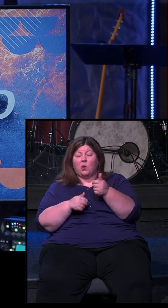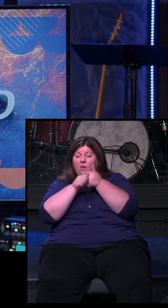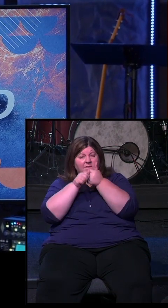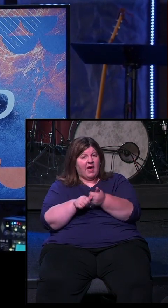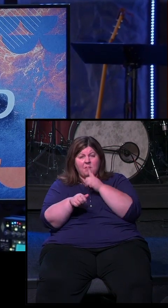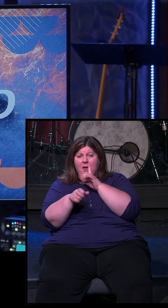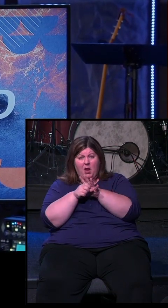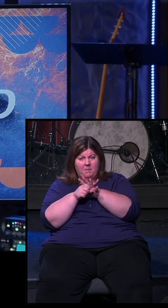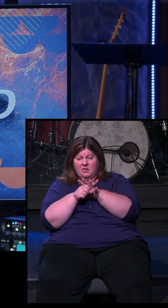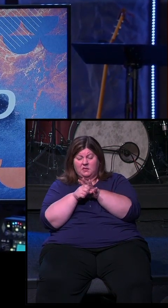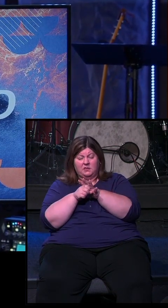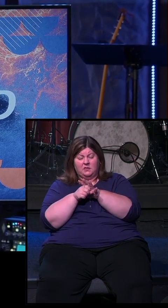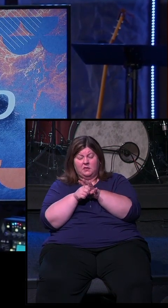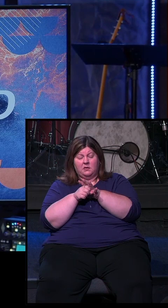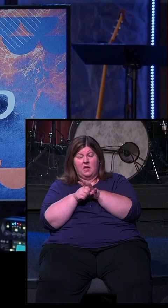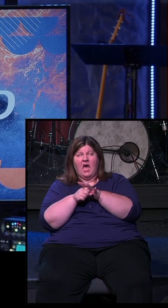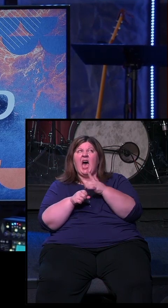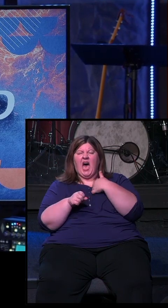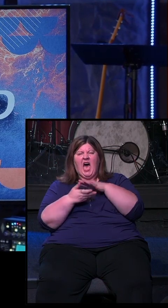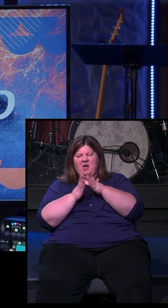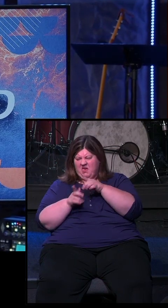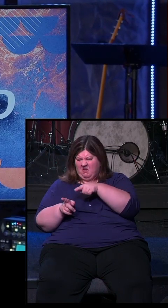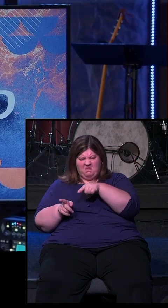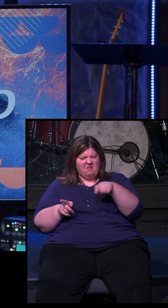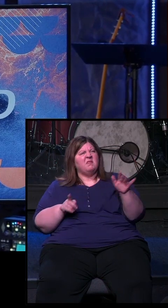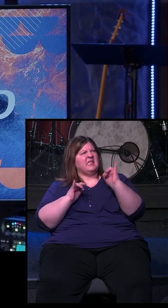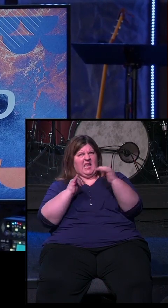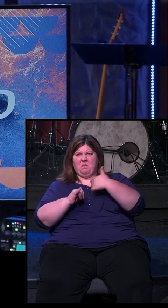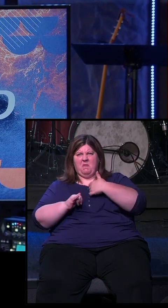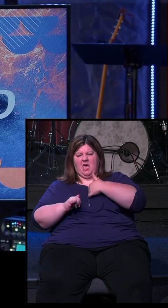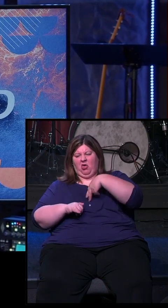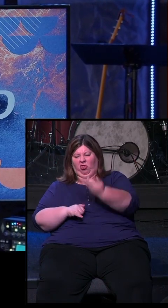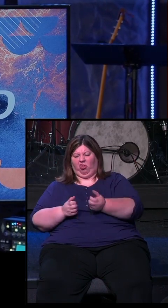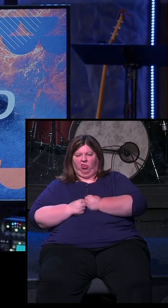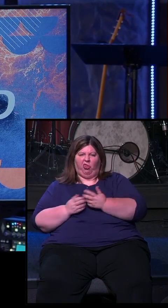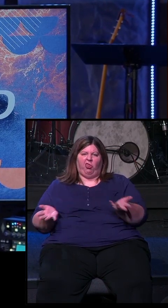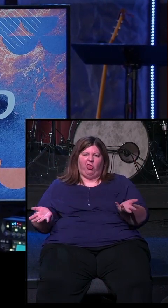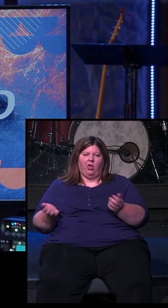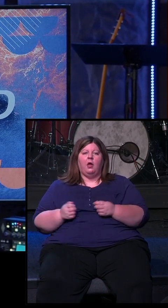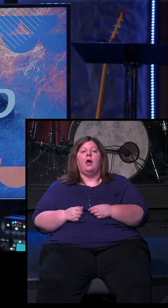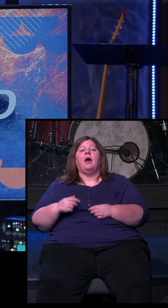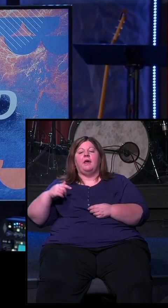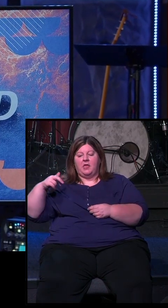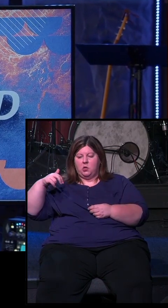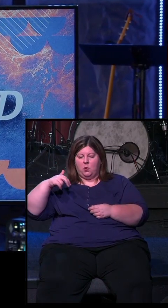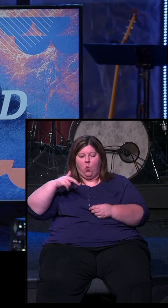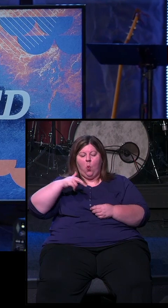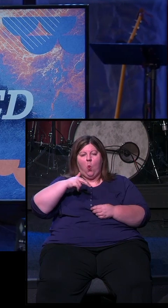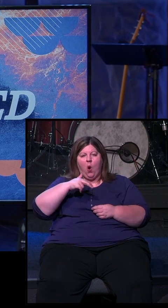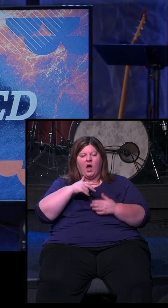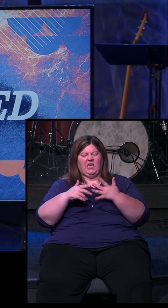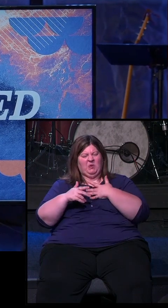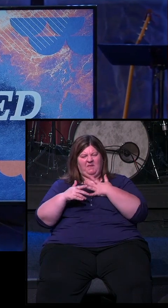of the covenant, may I be like these animals. And then what you would do is you would walk the blood path, and you would